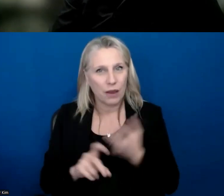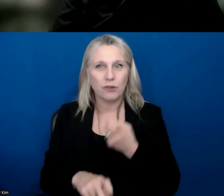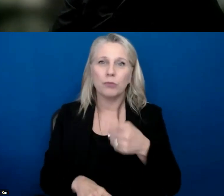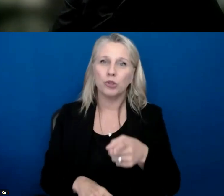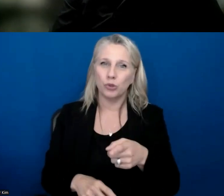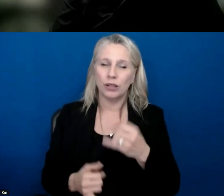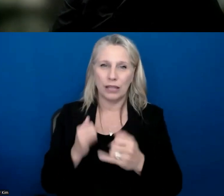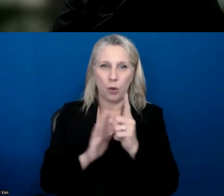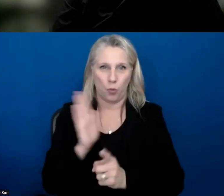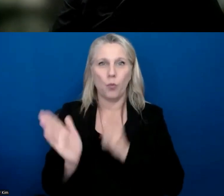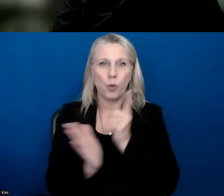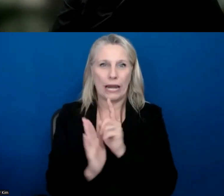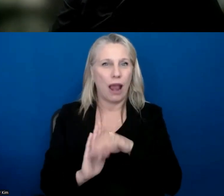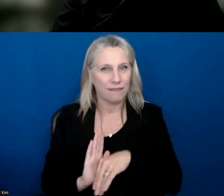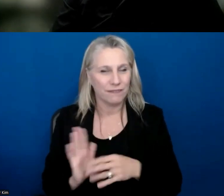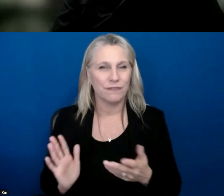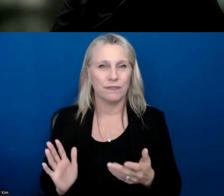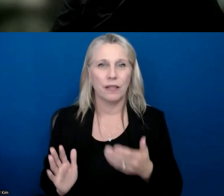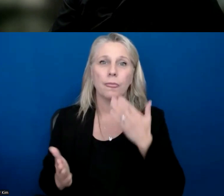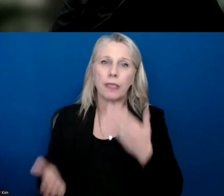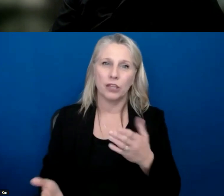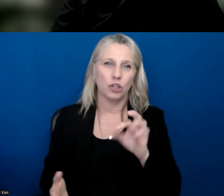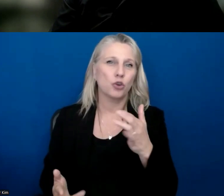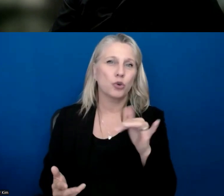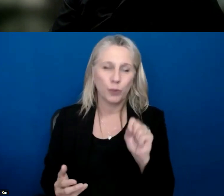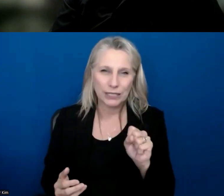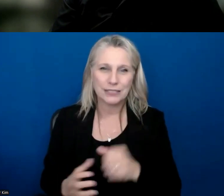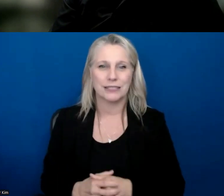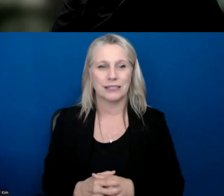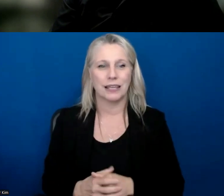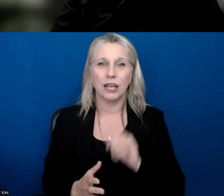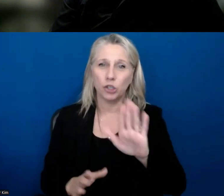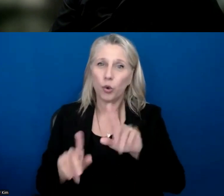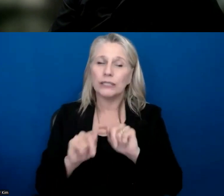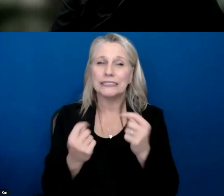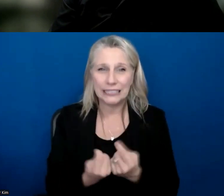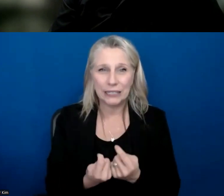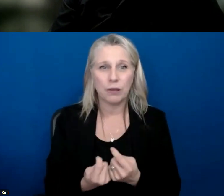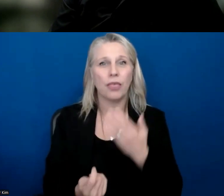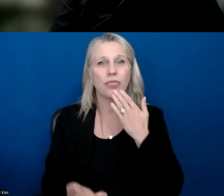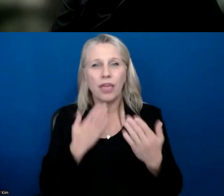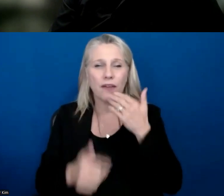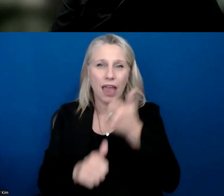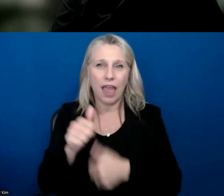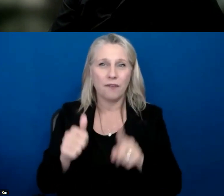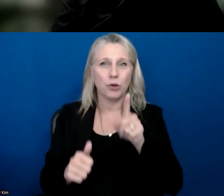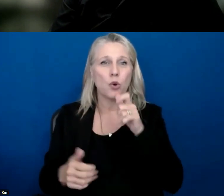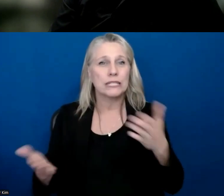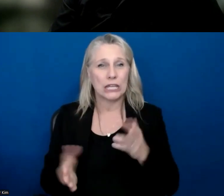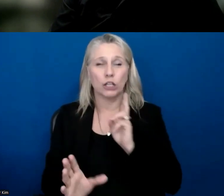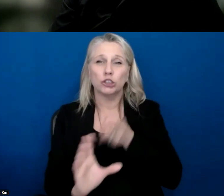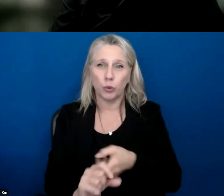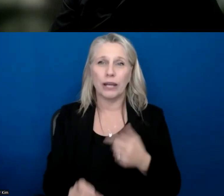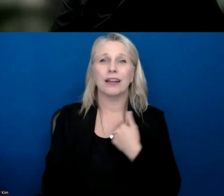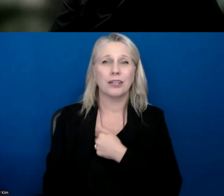past hour and a half. So again, thank you, Chris, um, and your team. And thank you to everyone who has been here joining us.